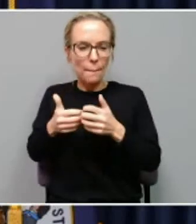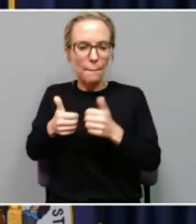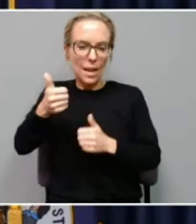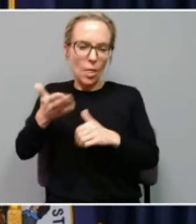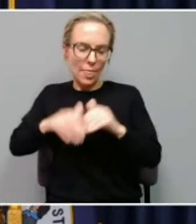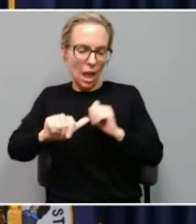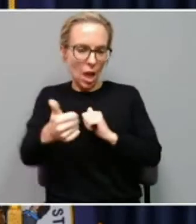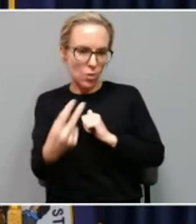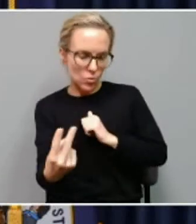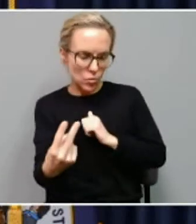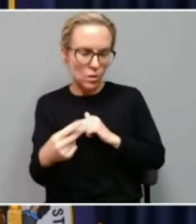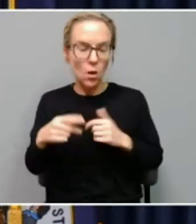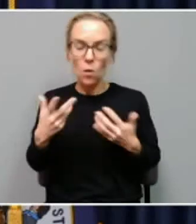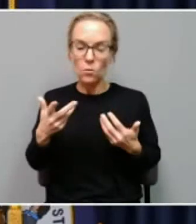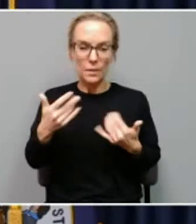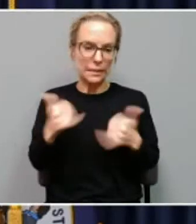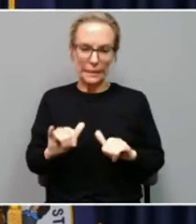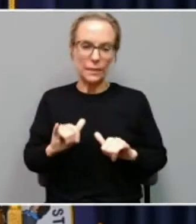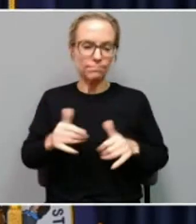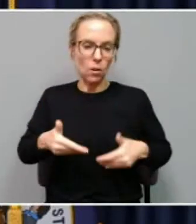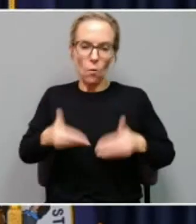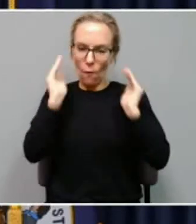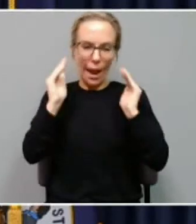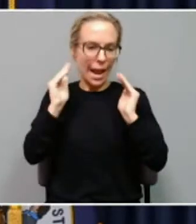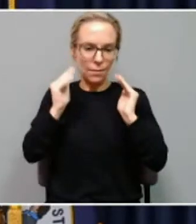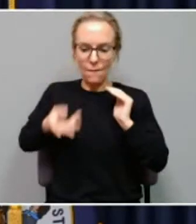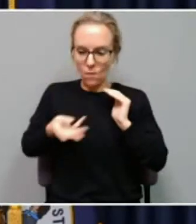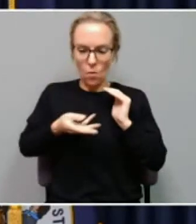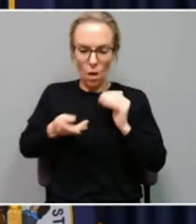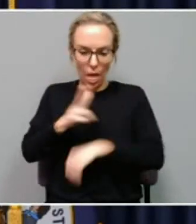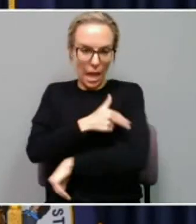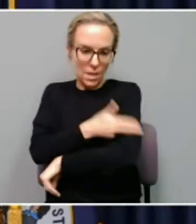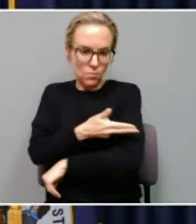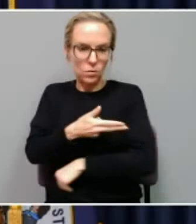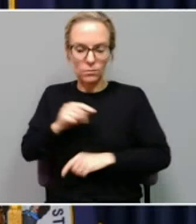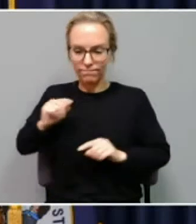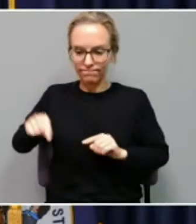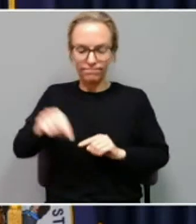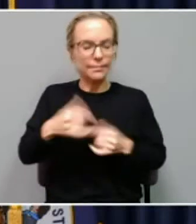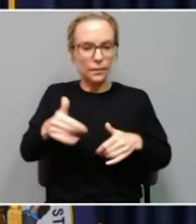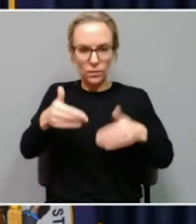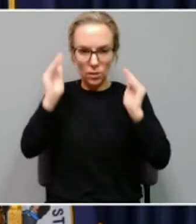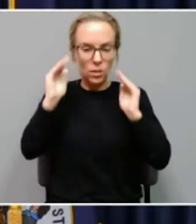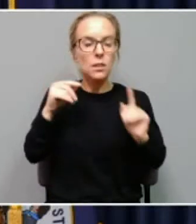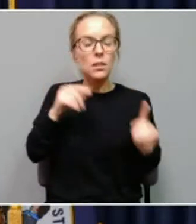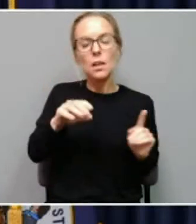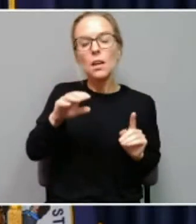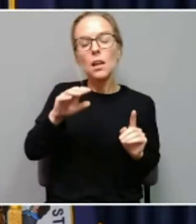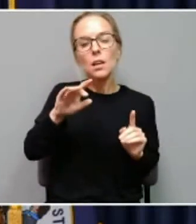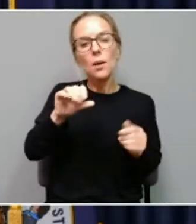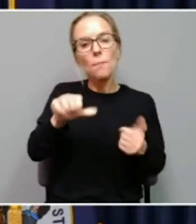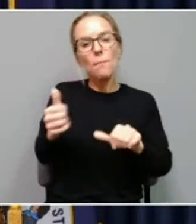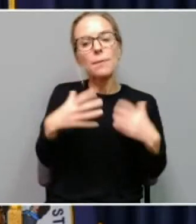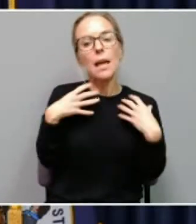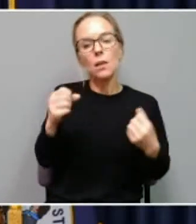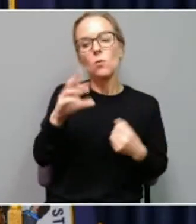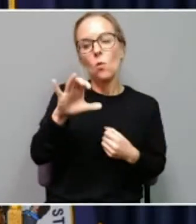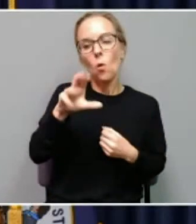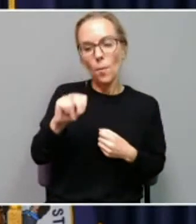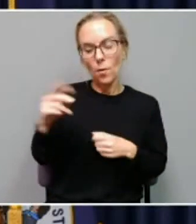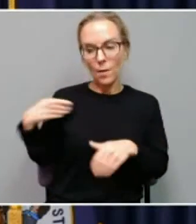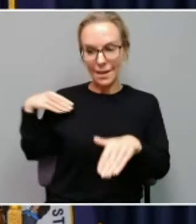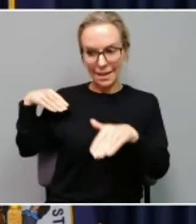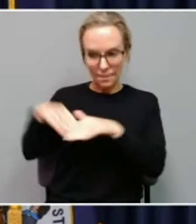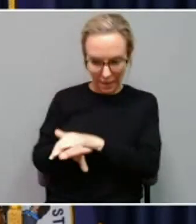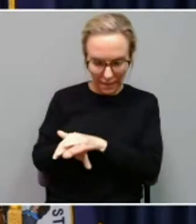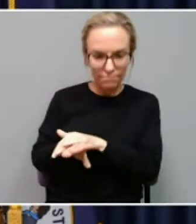overwhelmed at this time. Share our specific situation at Baptist Health Corbin. This morning when we came in, we had a